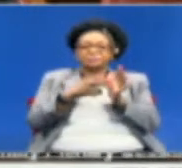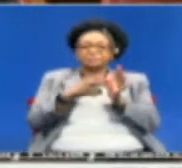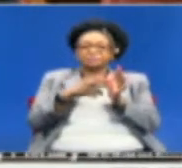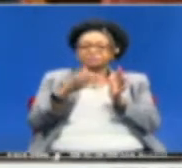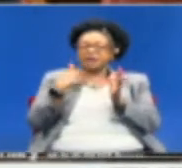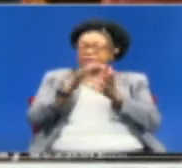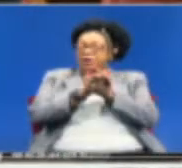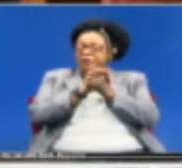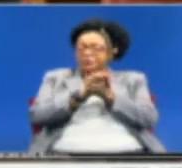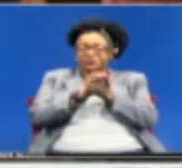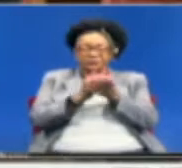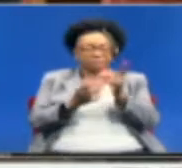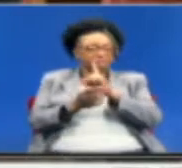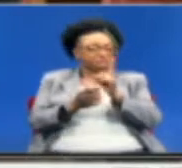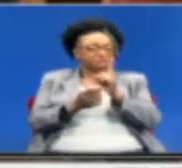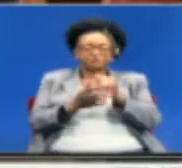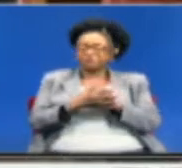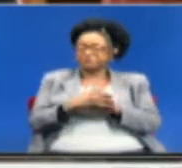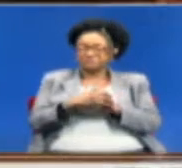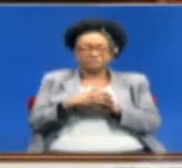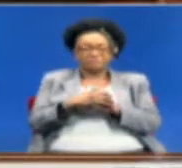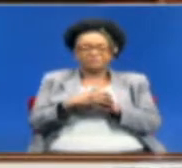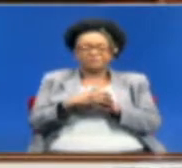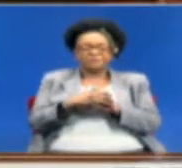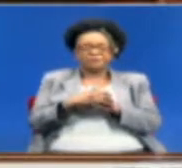TV Kule Bungeni.